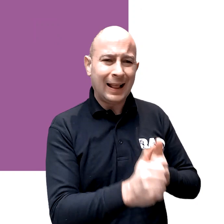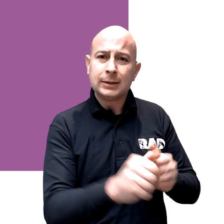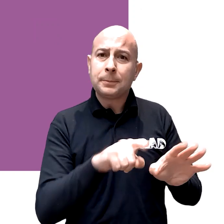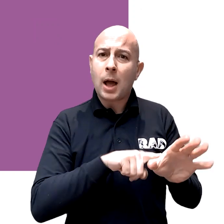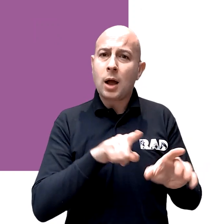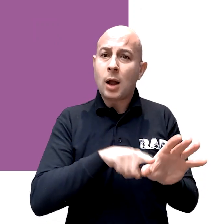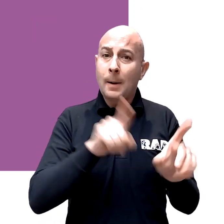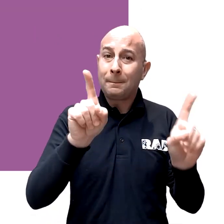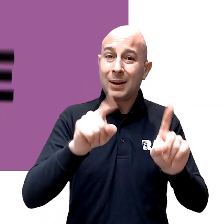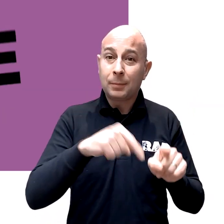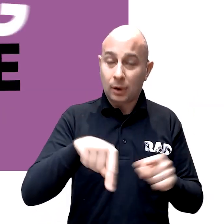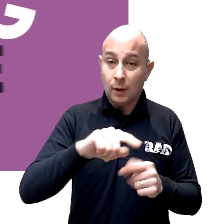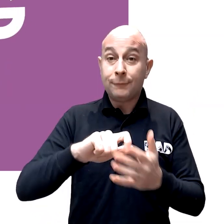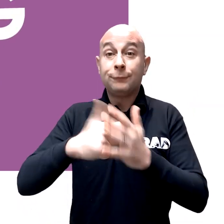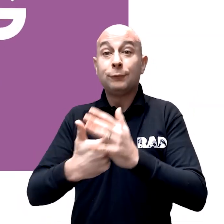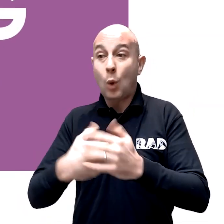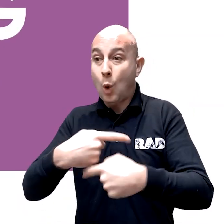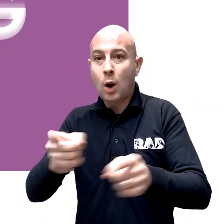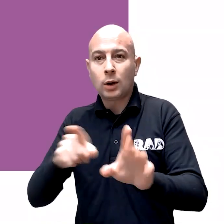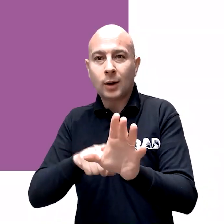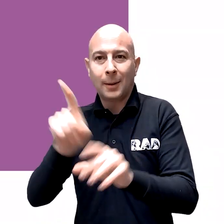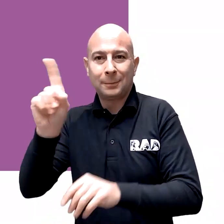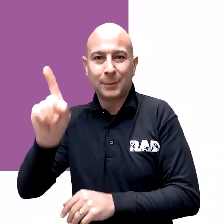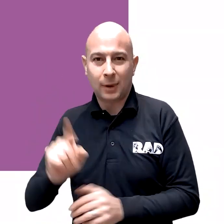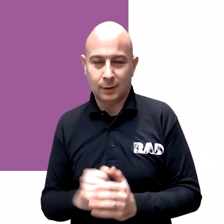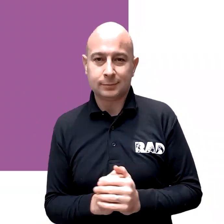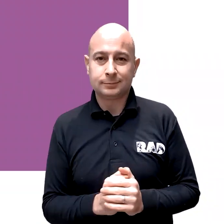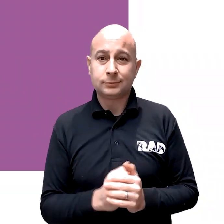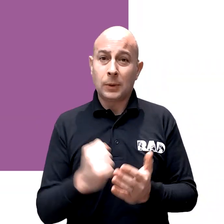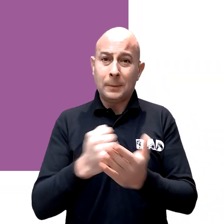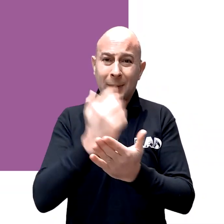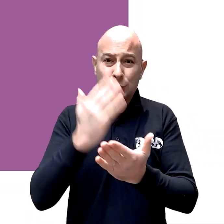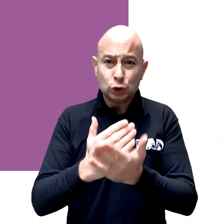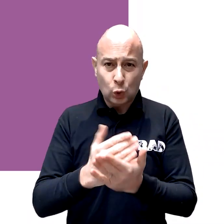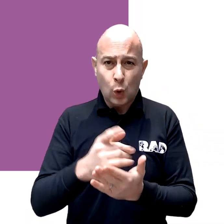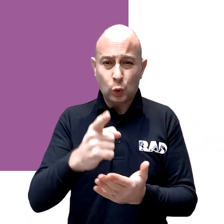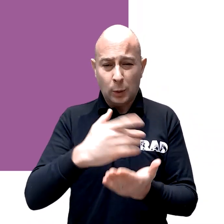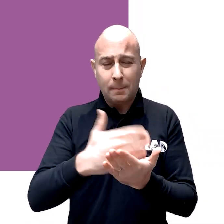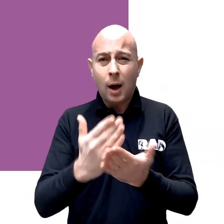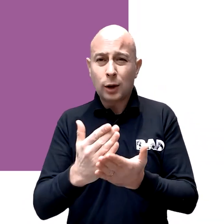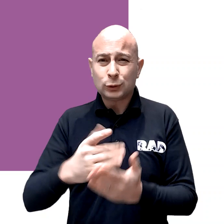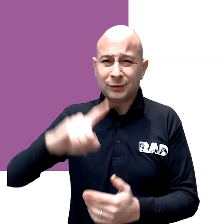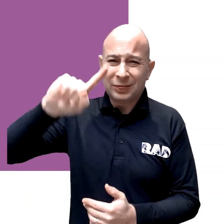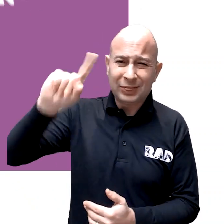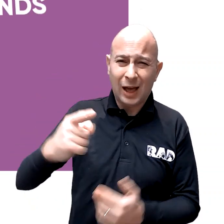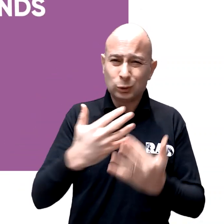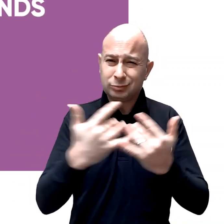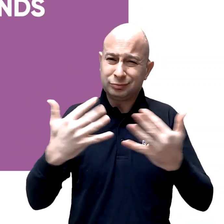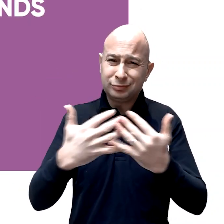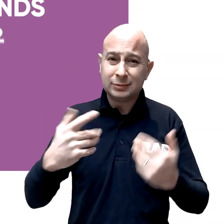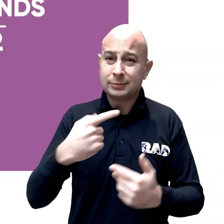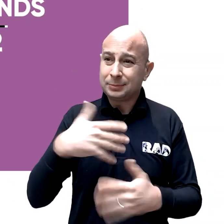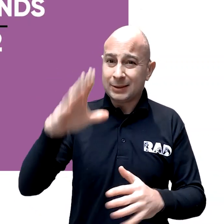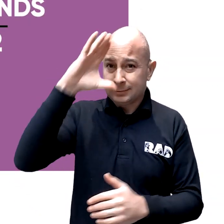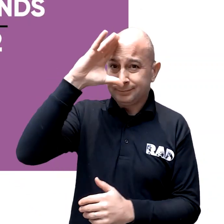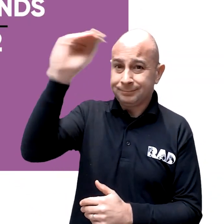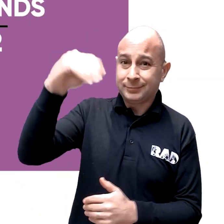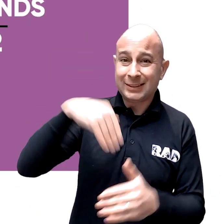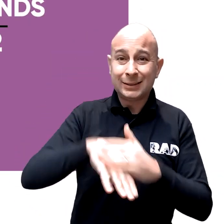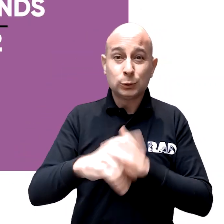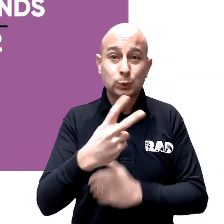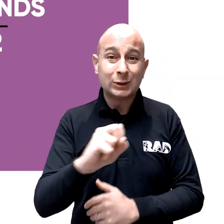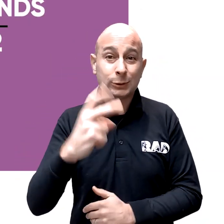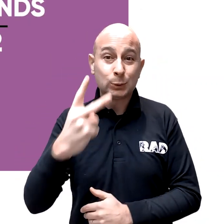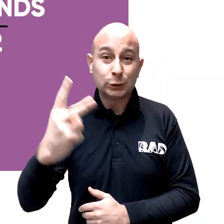led by young people for young people. So make sure you're part of the thousands